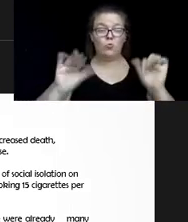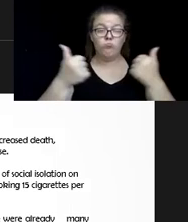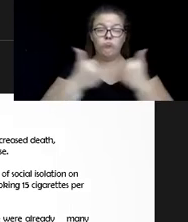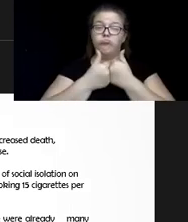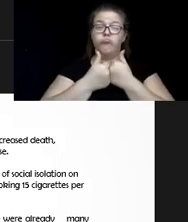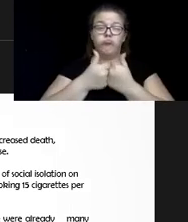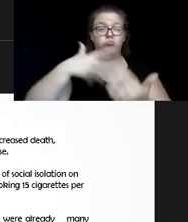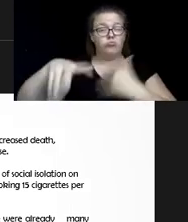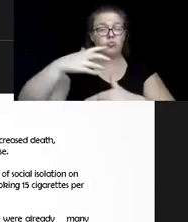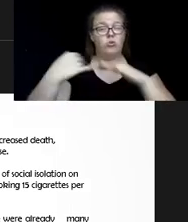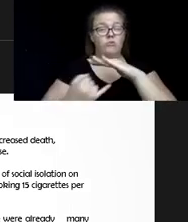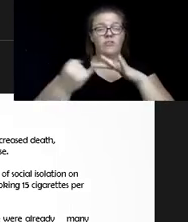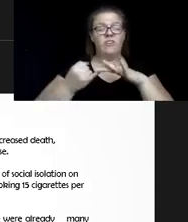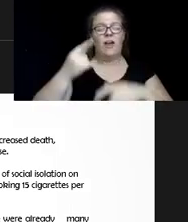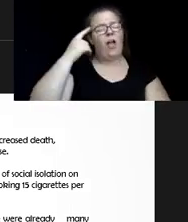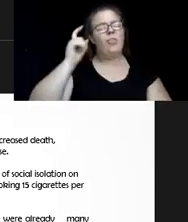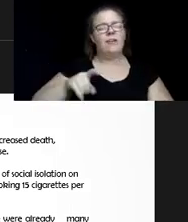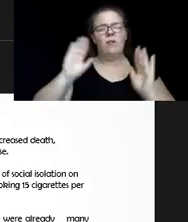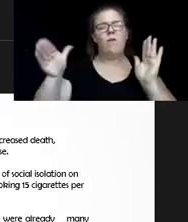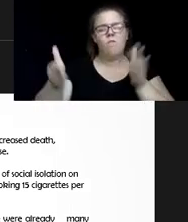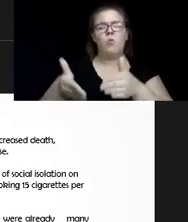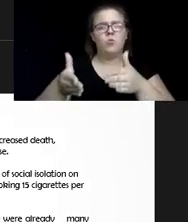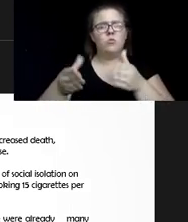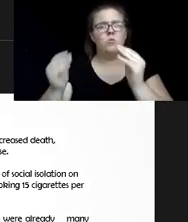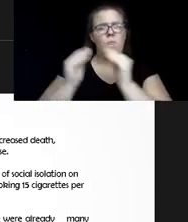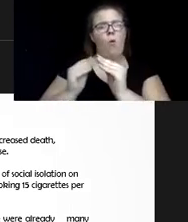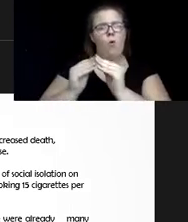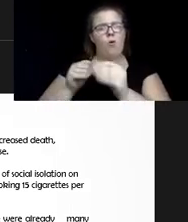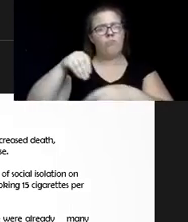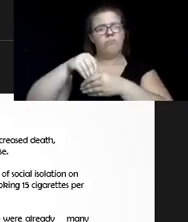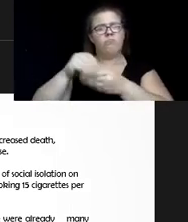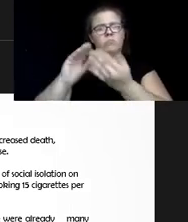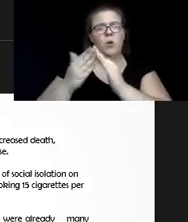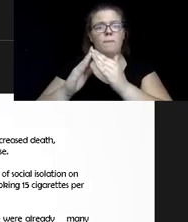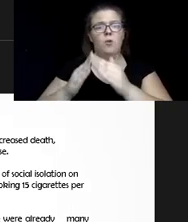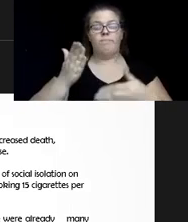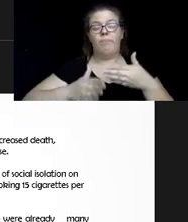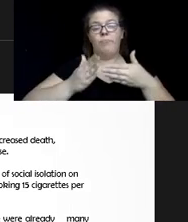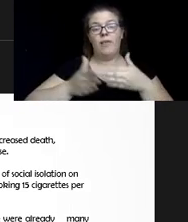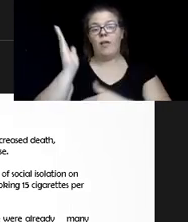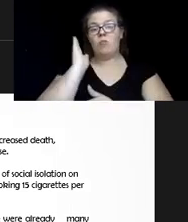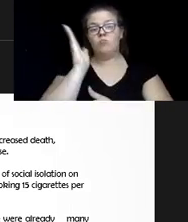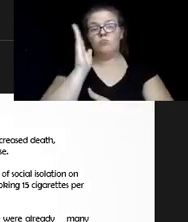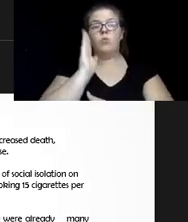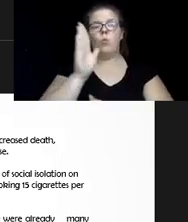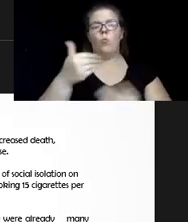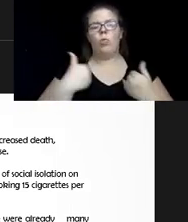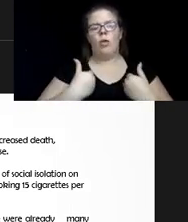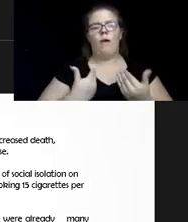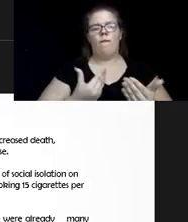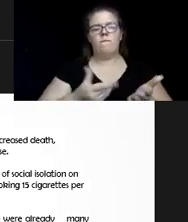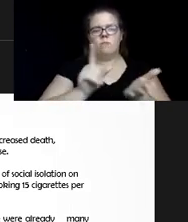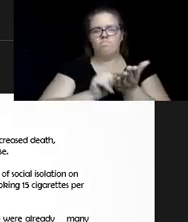think this is something we need to focus more attention on in our community. And at the end of the webinar, there's going to be a handout.